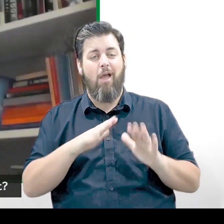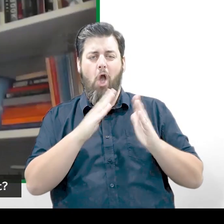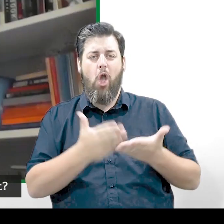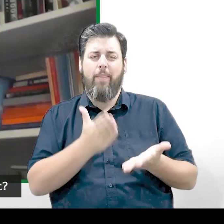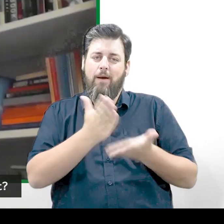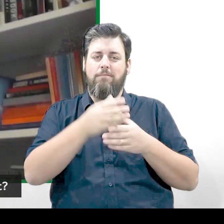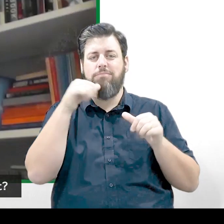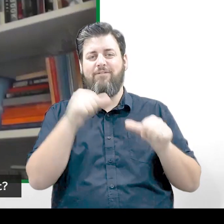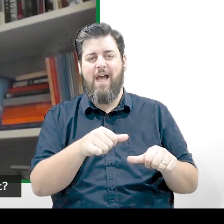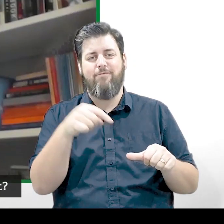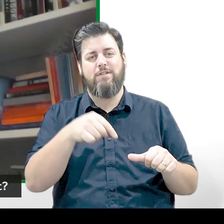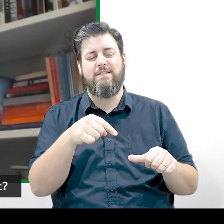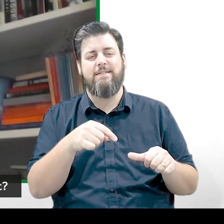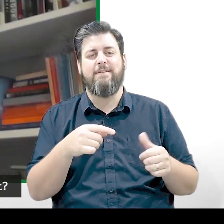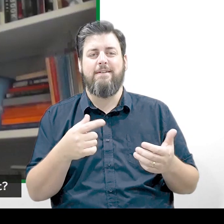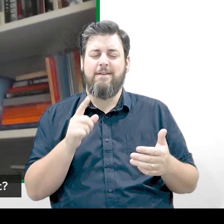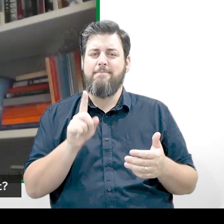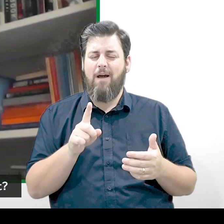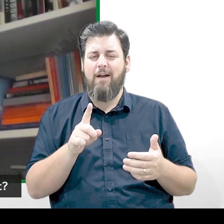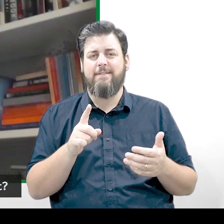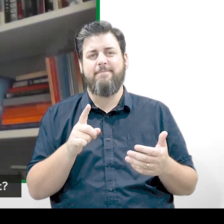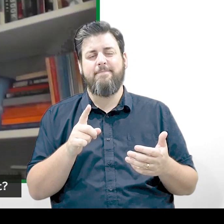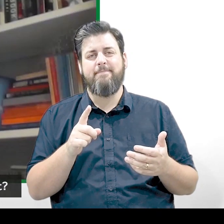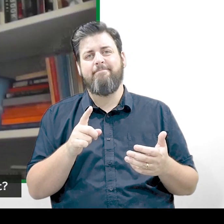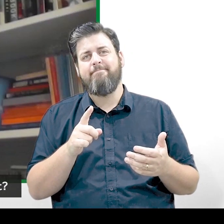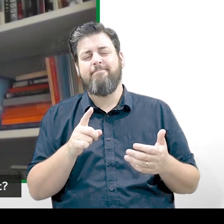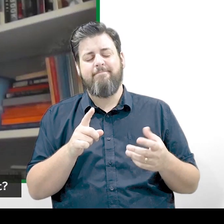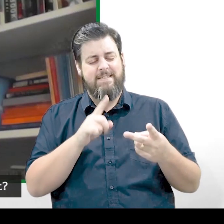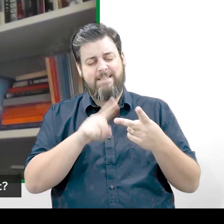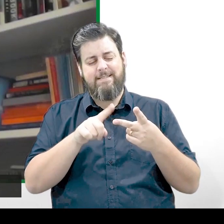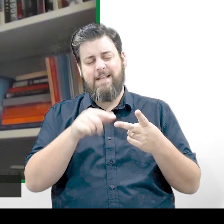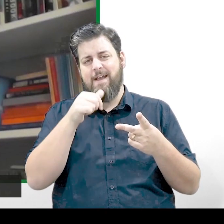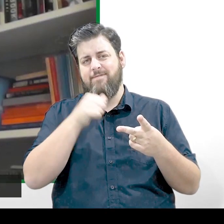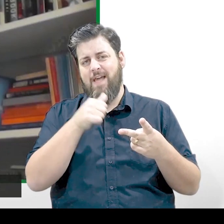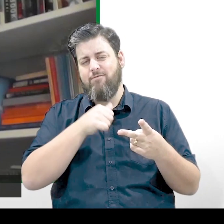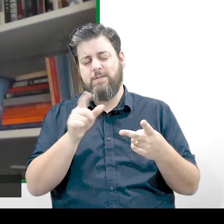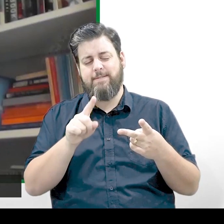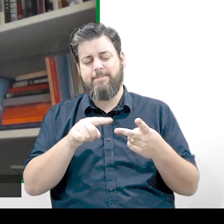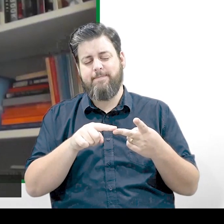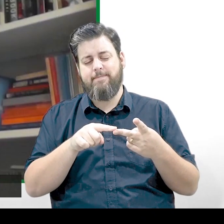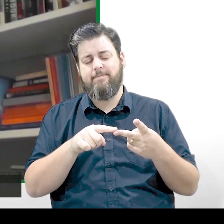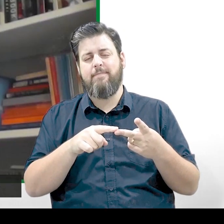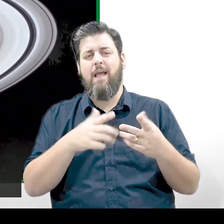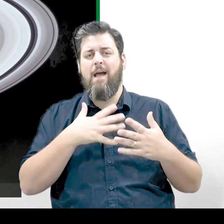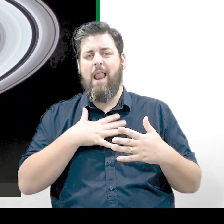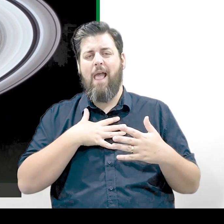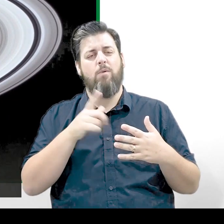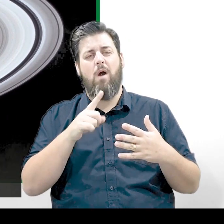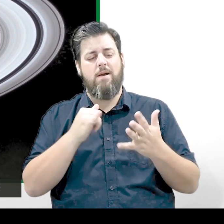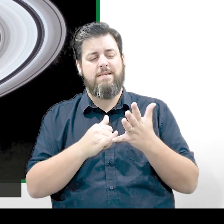favorite planet. But I think the one after that, I like Saturn,